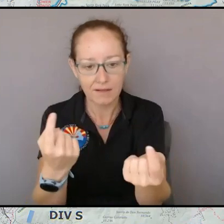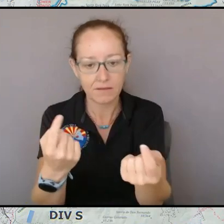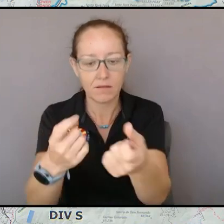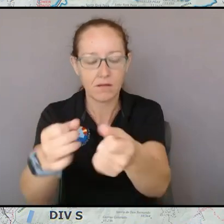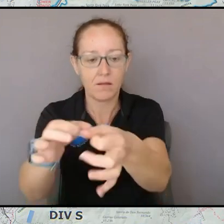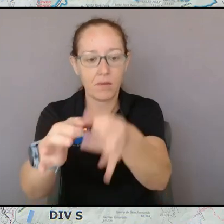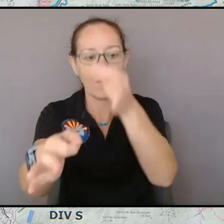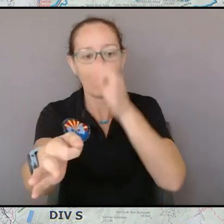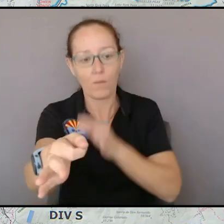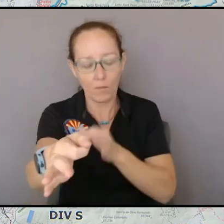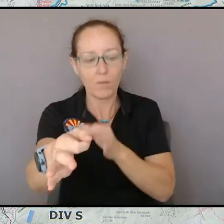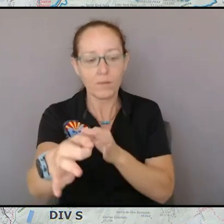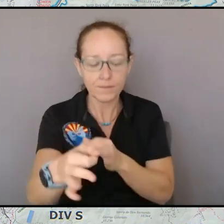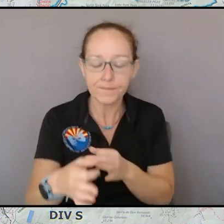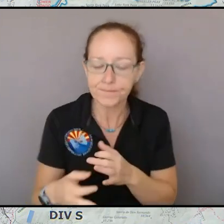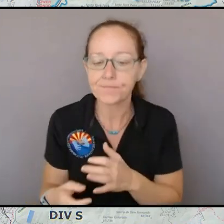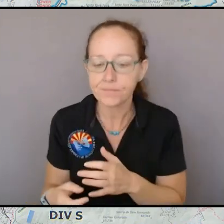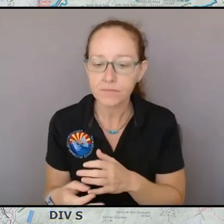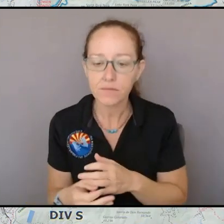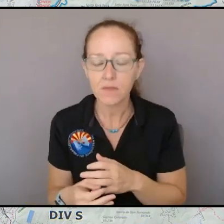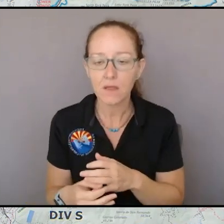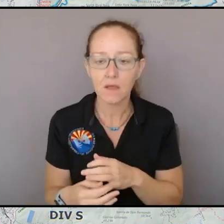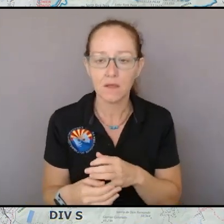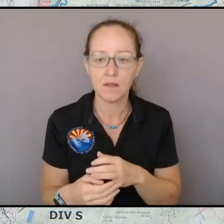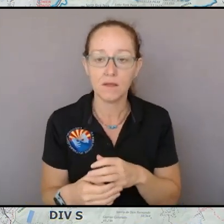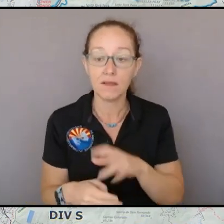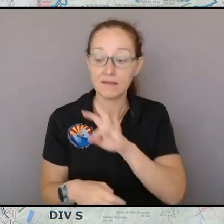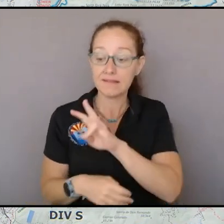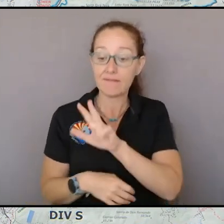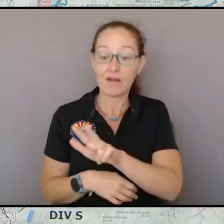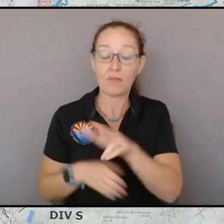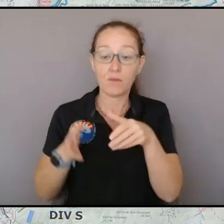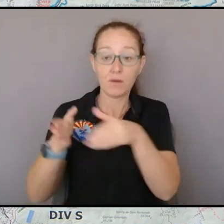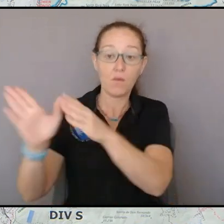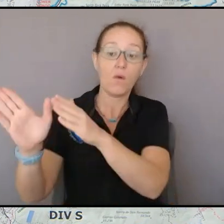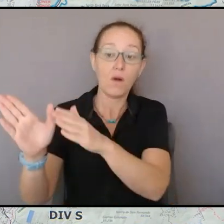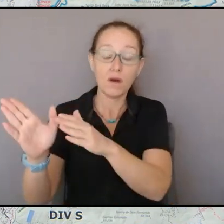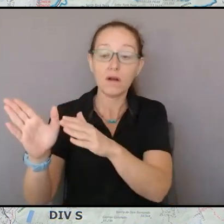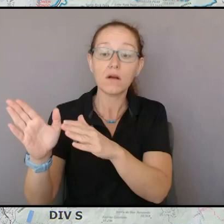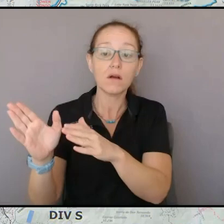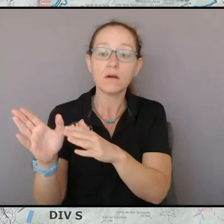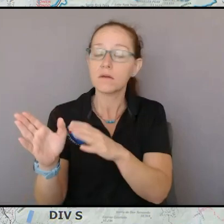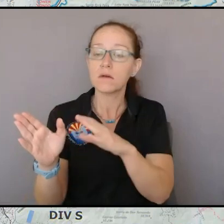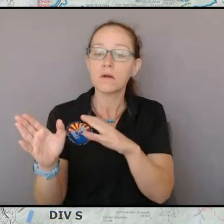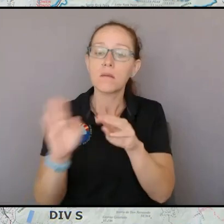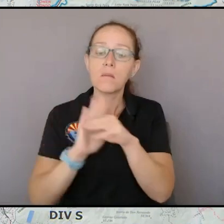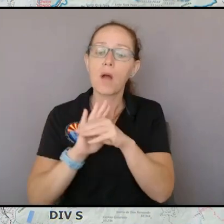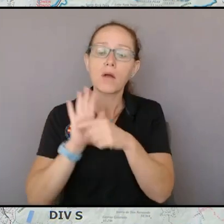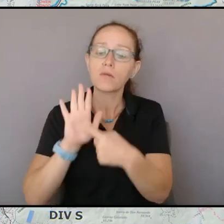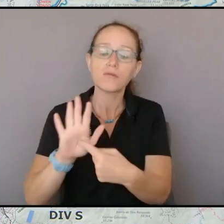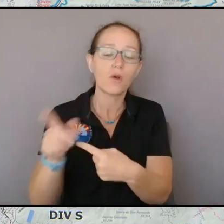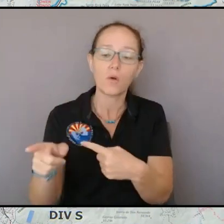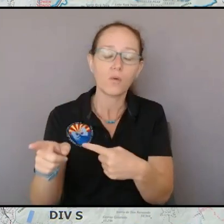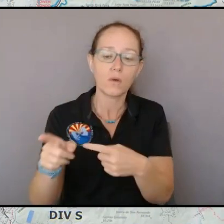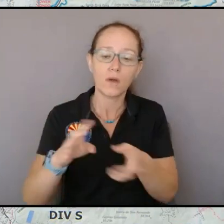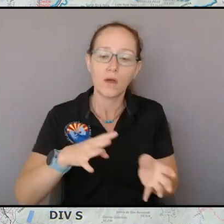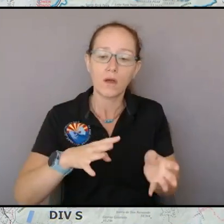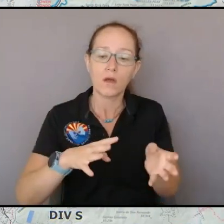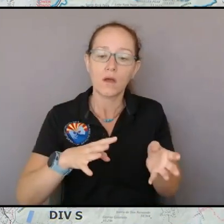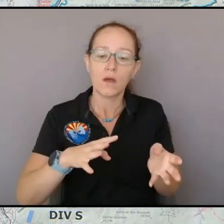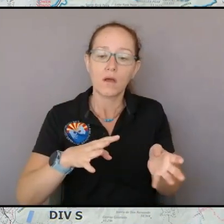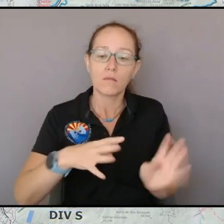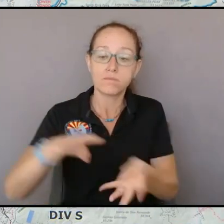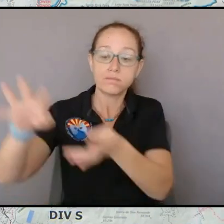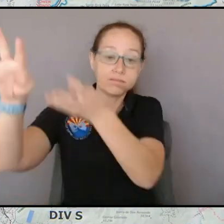then the model didn't show us that the winds were going to blow to the northwest in that area although when you looked at the video you could certainly see that they were